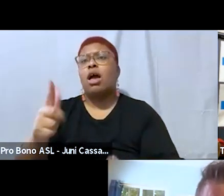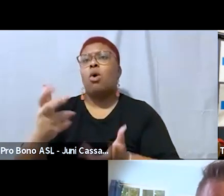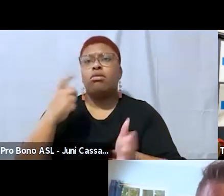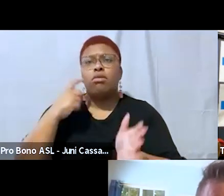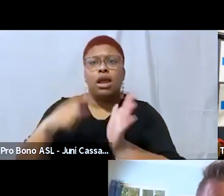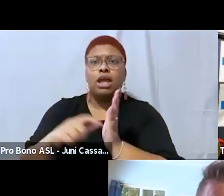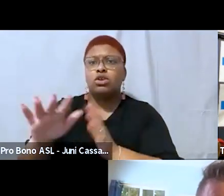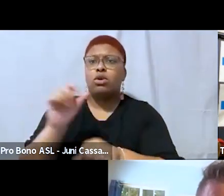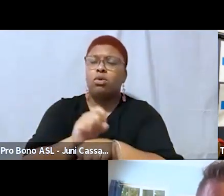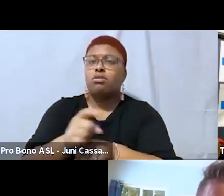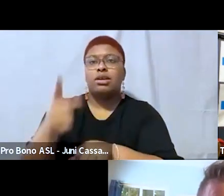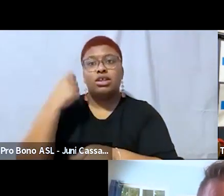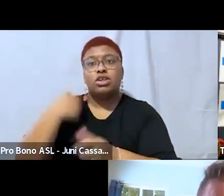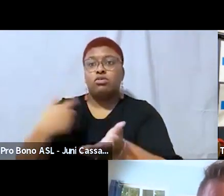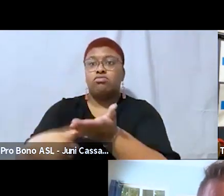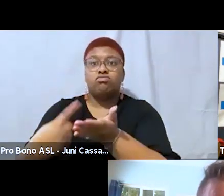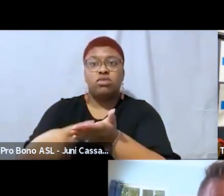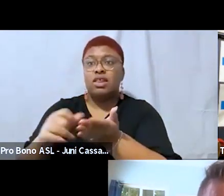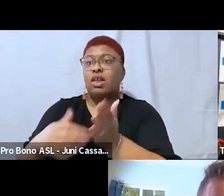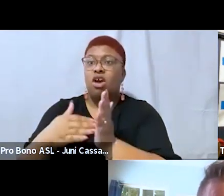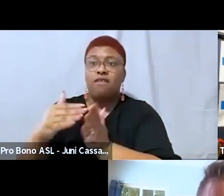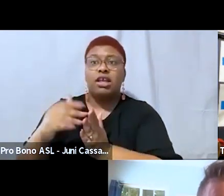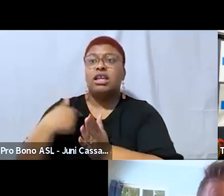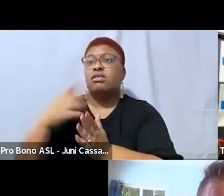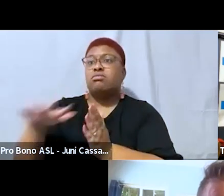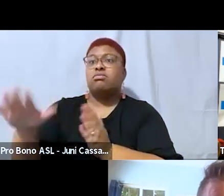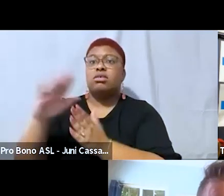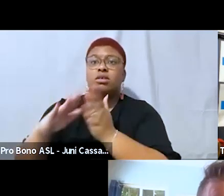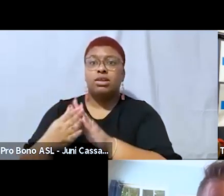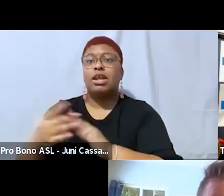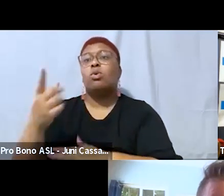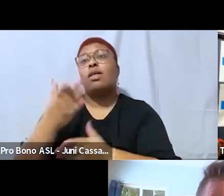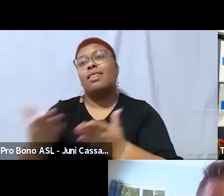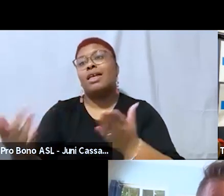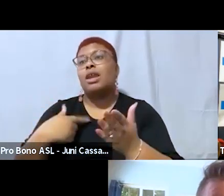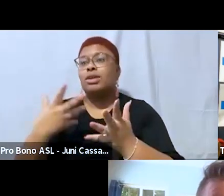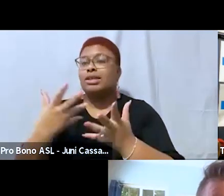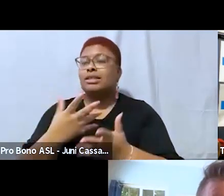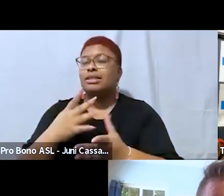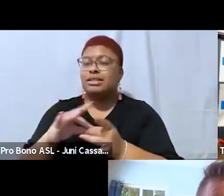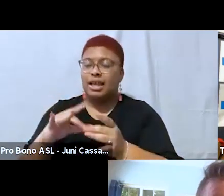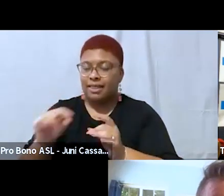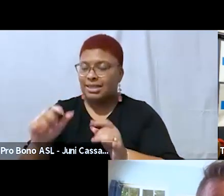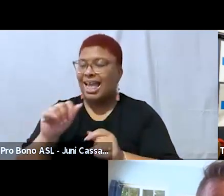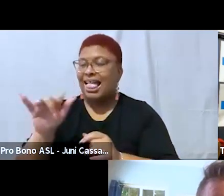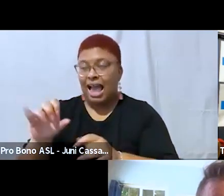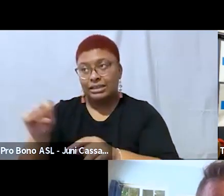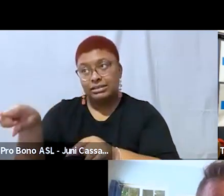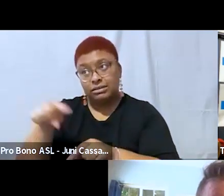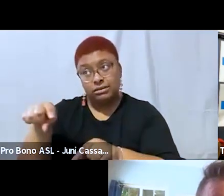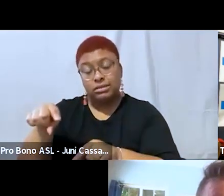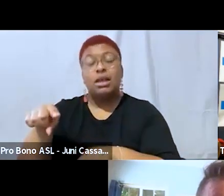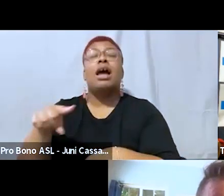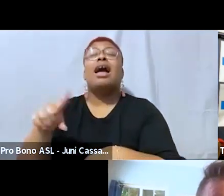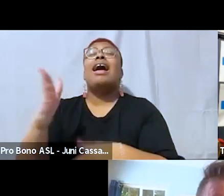somebody who is very out there in the community visibly talking about it and one thing i'm just going to say this allies and i'm going to keep on saying this thank you so